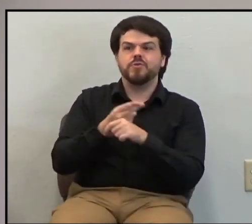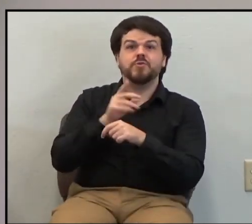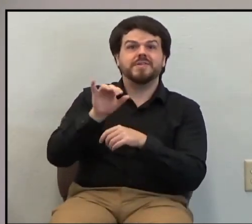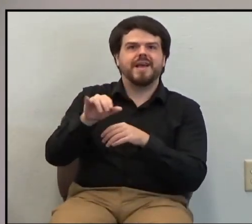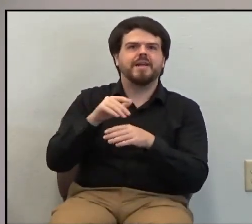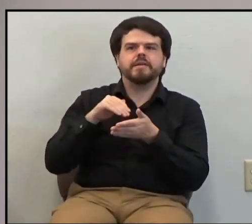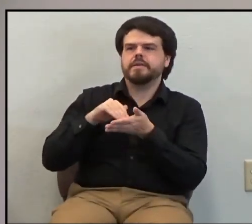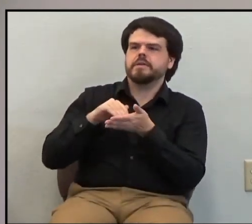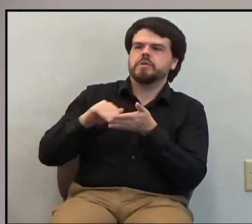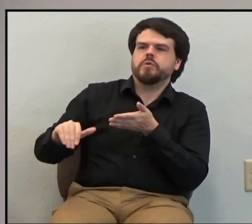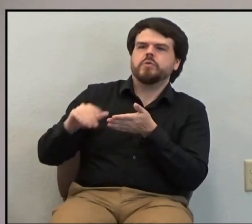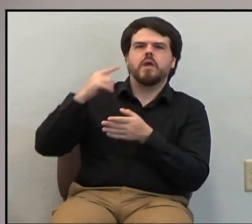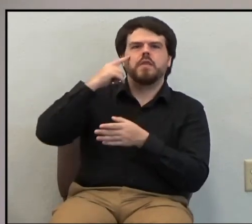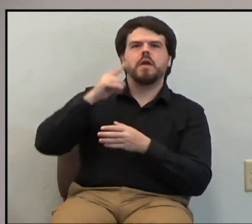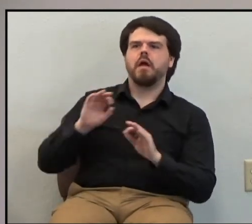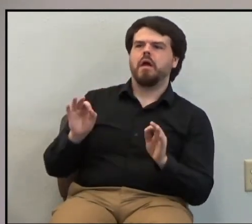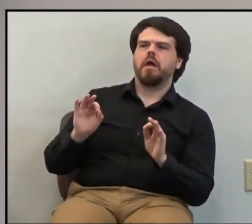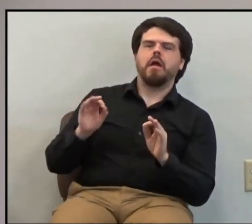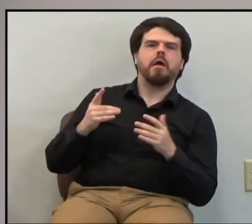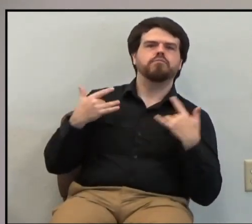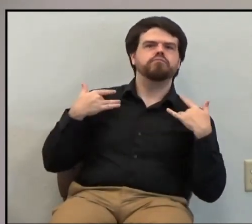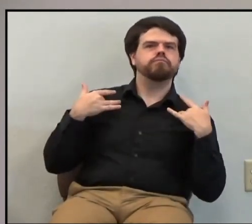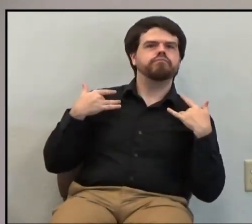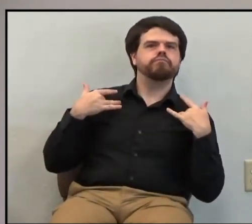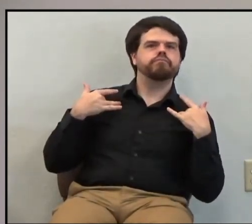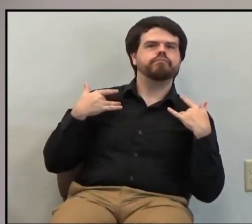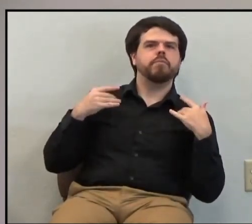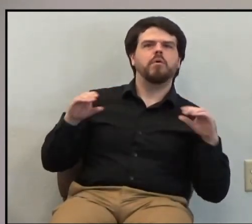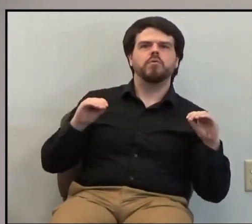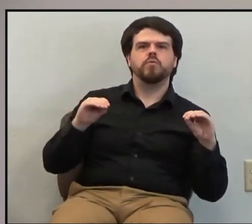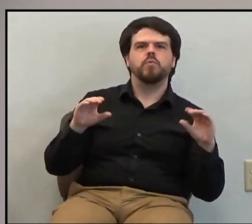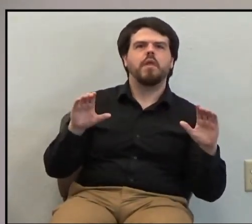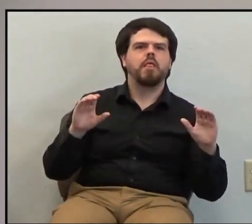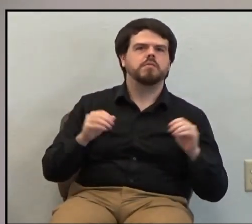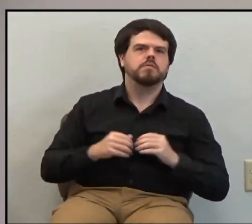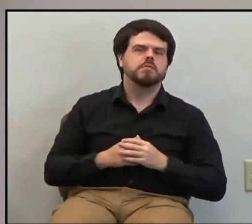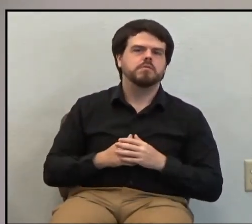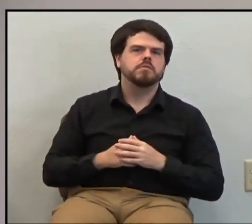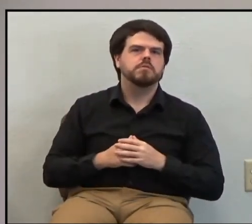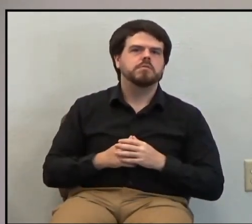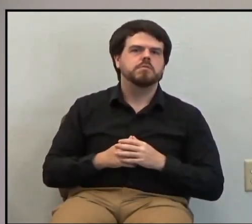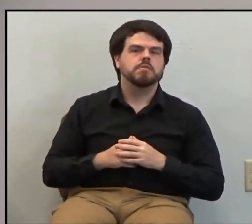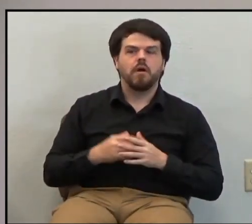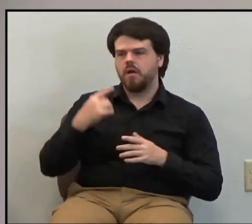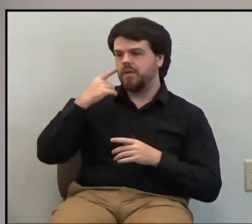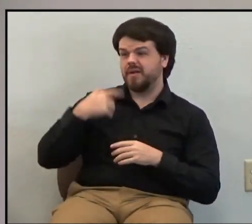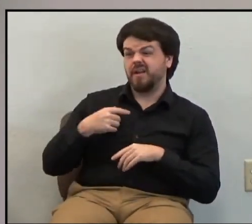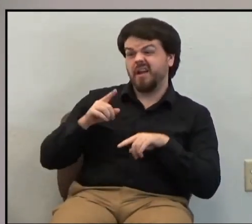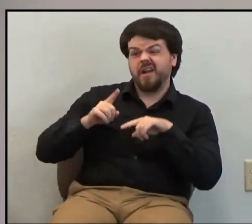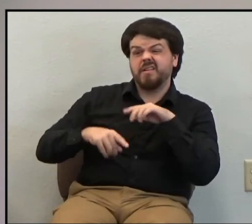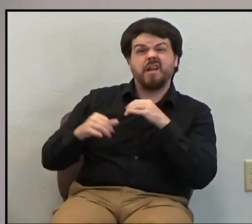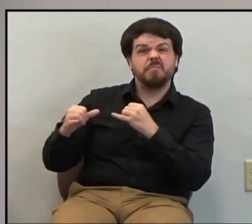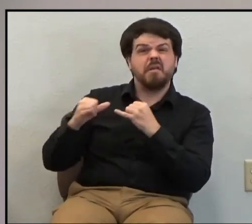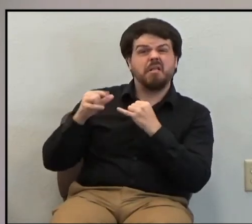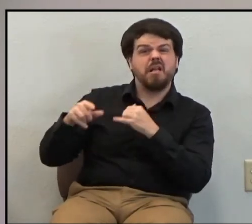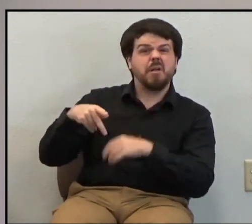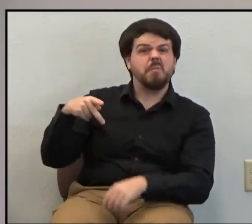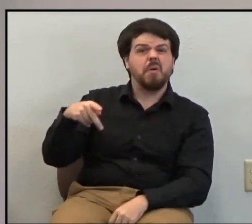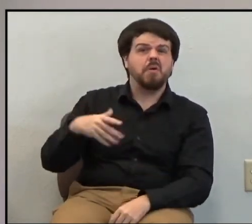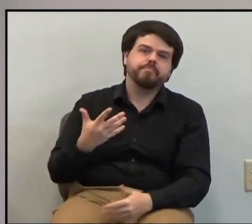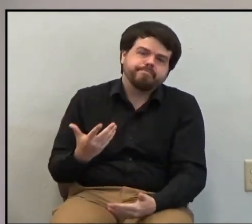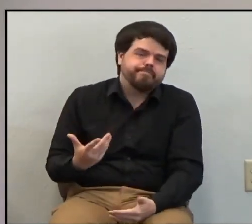as an excuse to do nothing. To say, well, I just can't do it. I'm not a Paul.